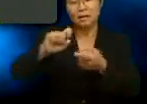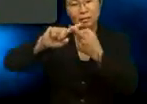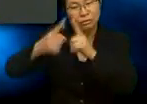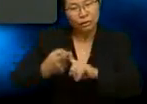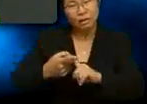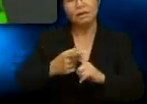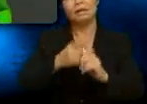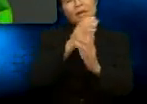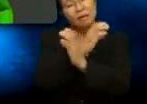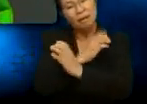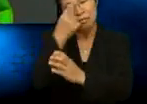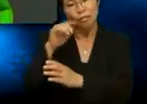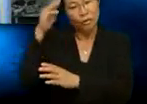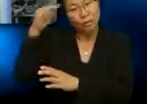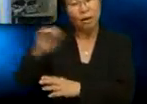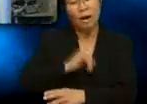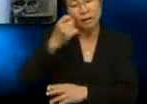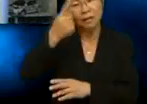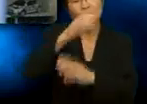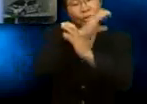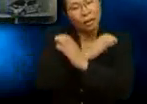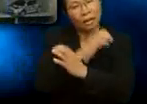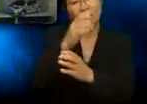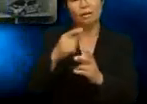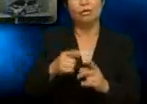I understand what it is to care, although...